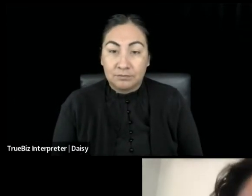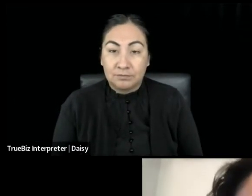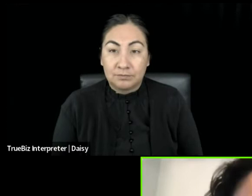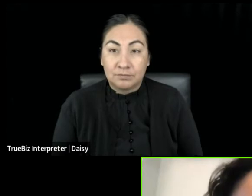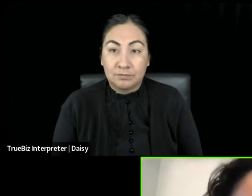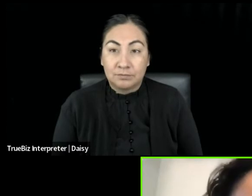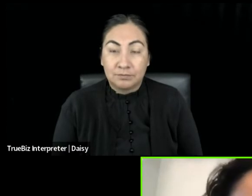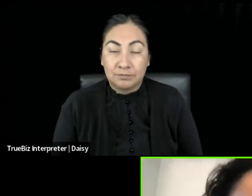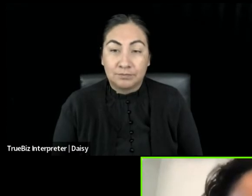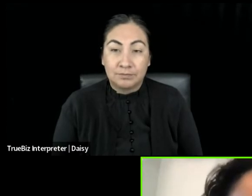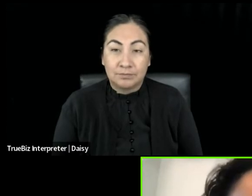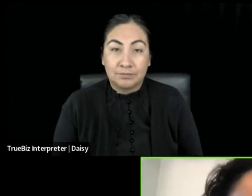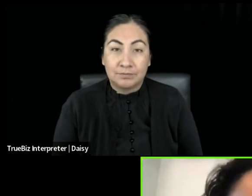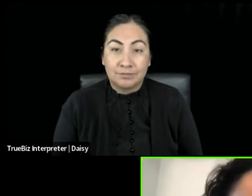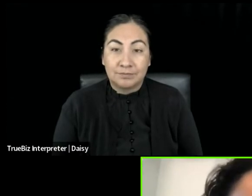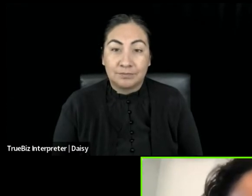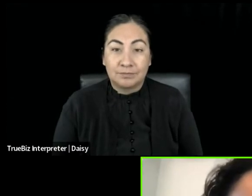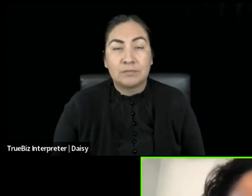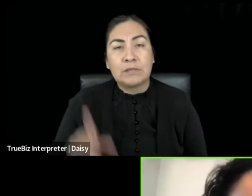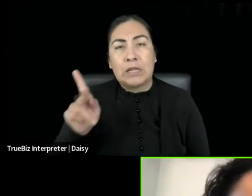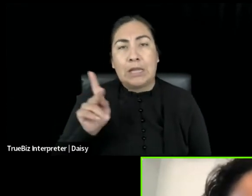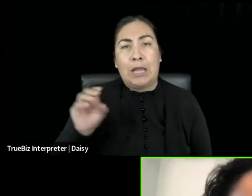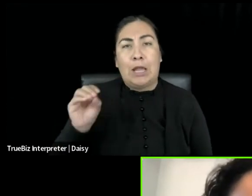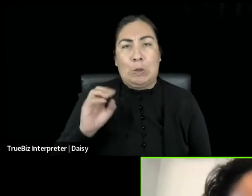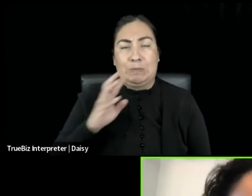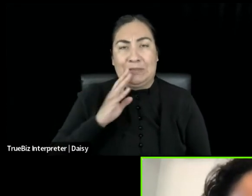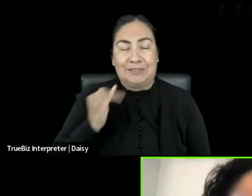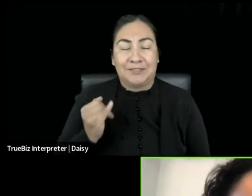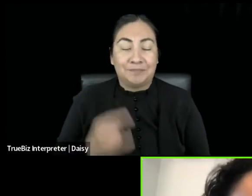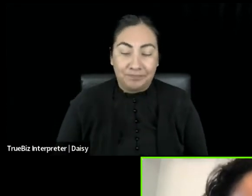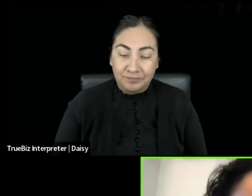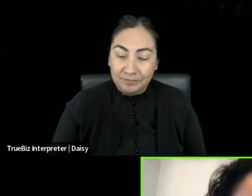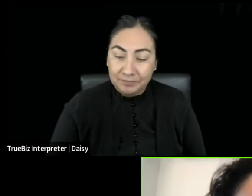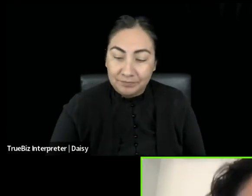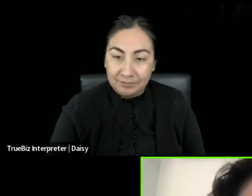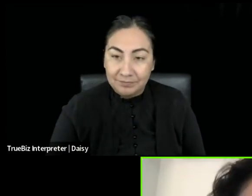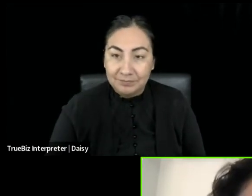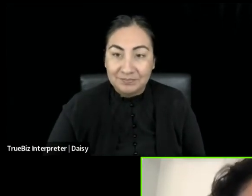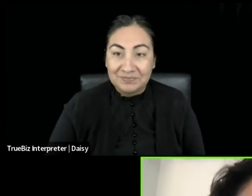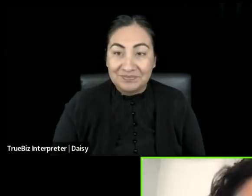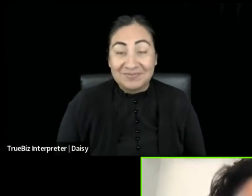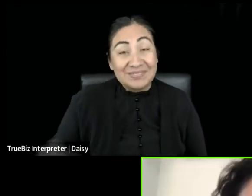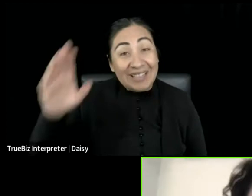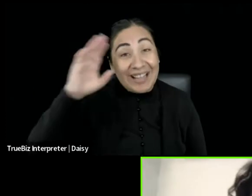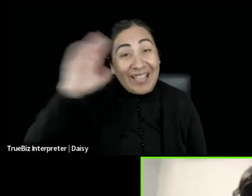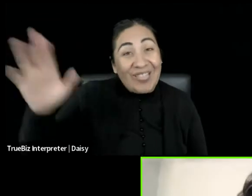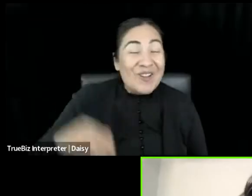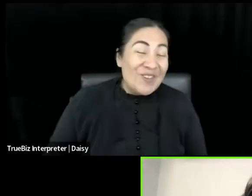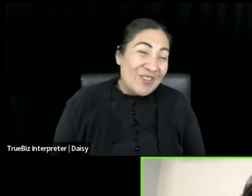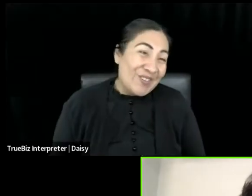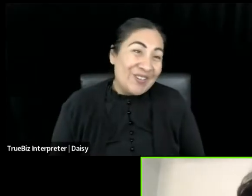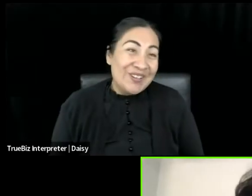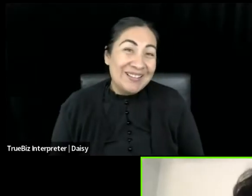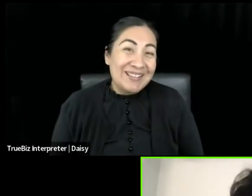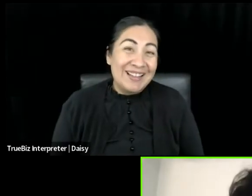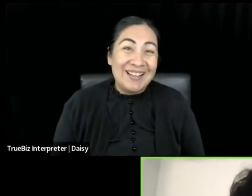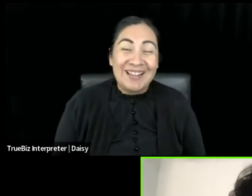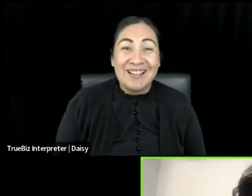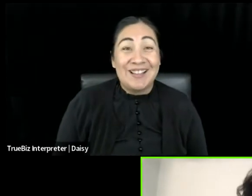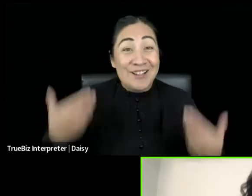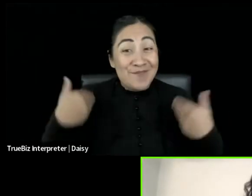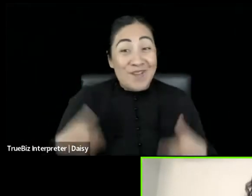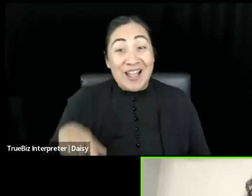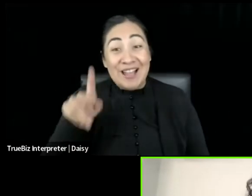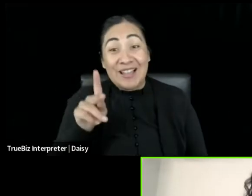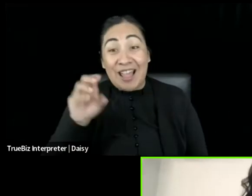Um, hello, everyone. Um, my name is K.O. Uh, usually they pronouns,